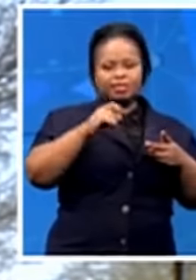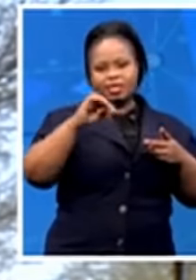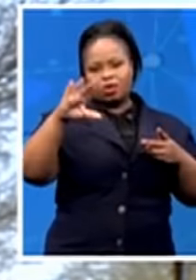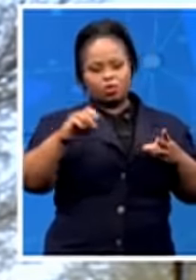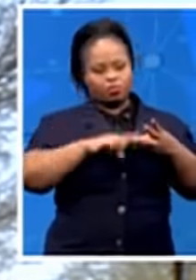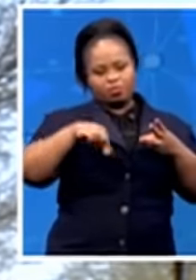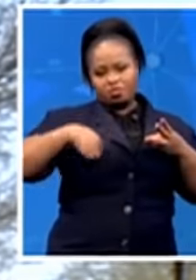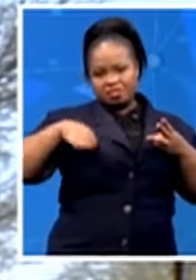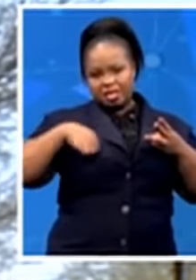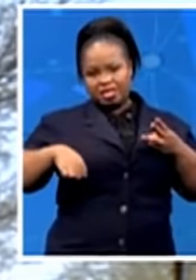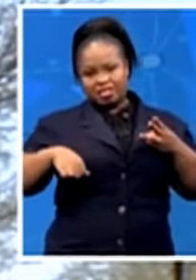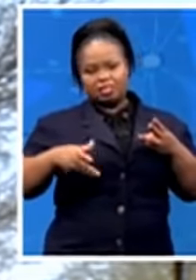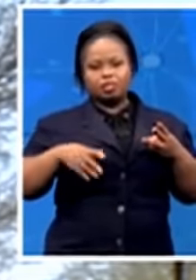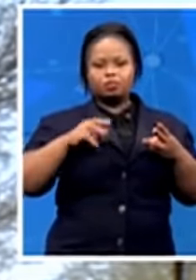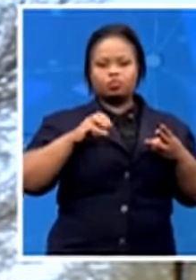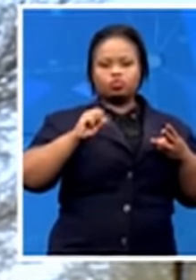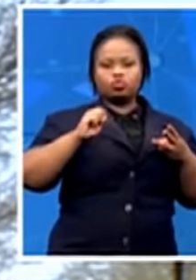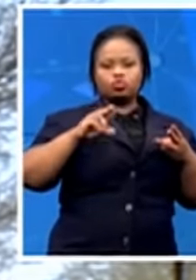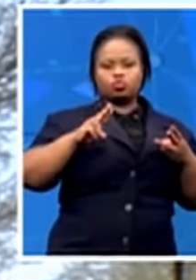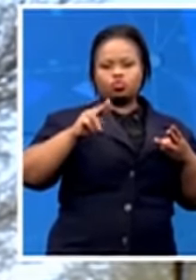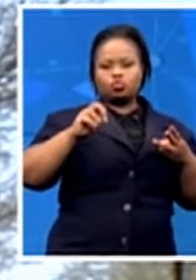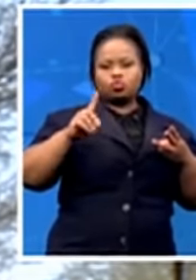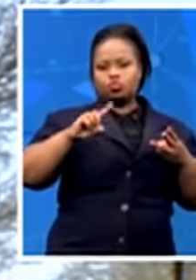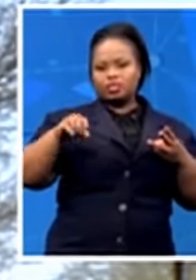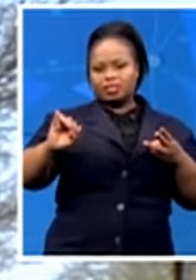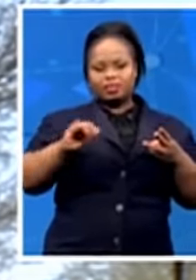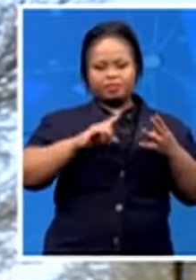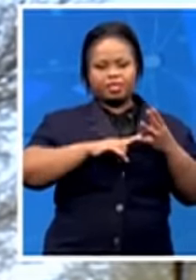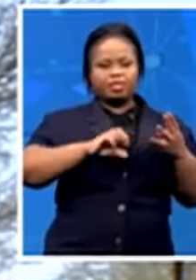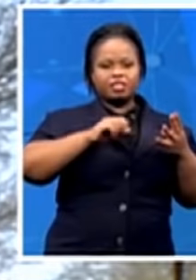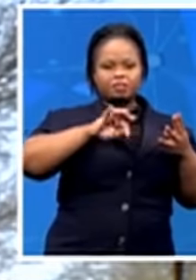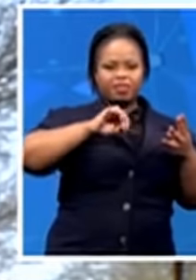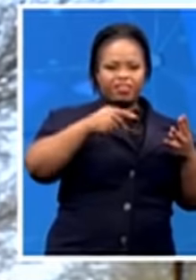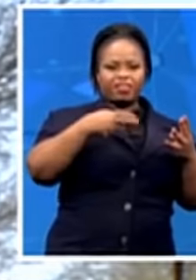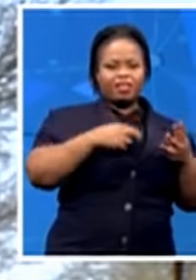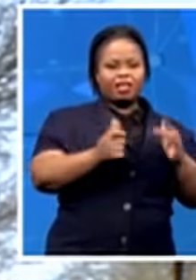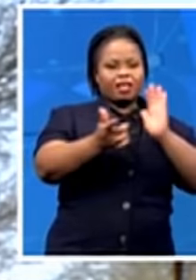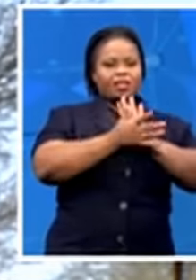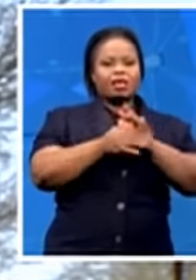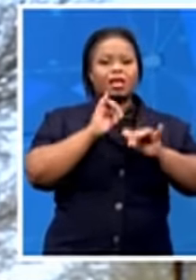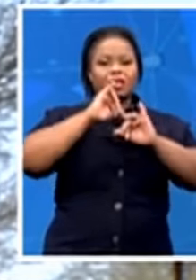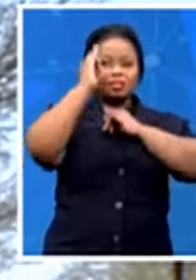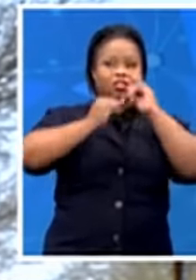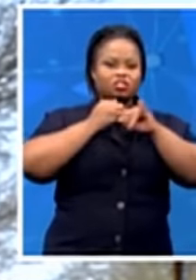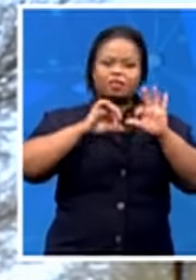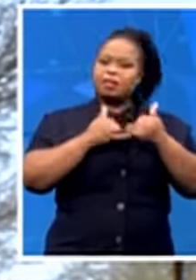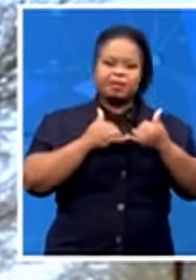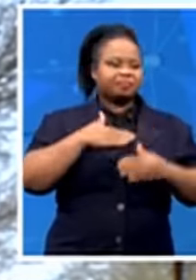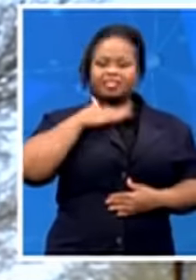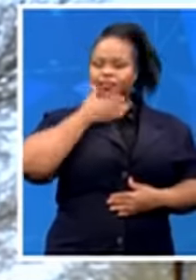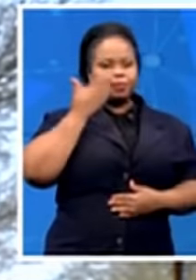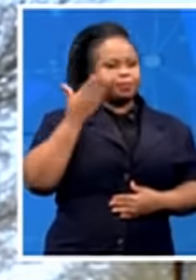Nduzi, as well as Herbert Smith Freehills, the legal practice, this is not enough. This needs much, much, much more effort